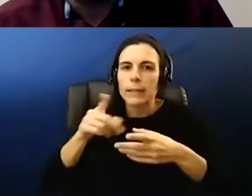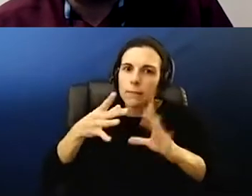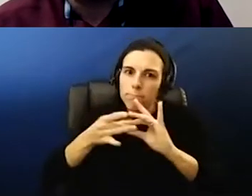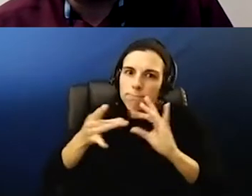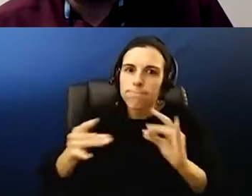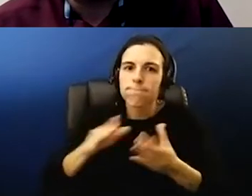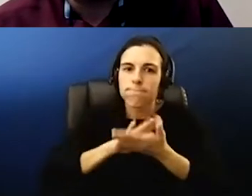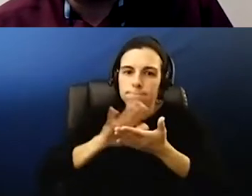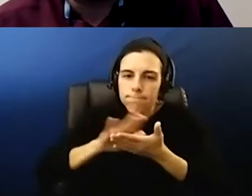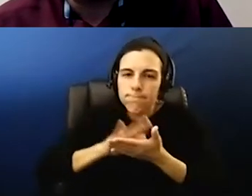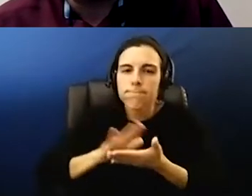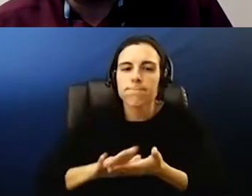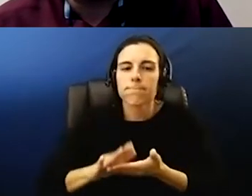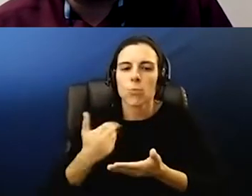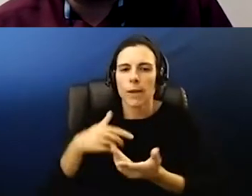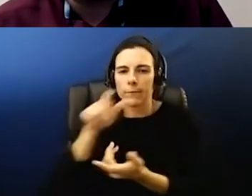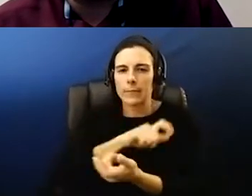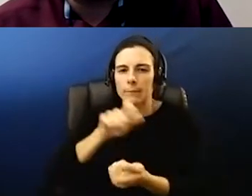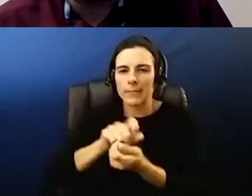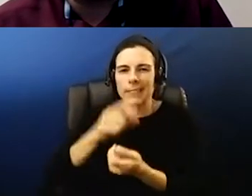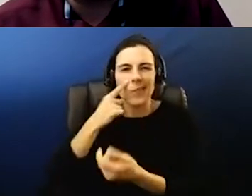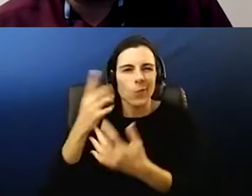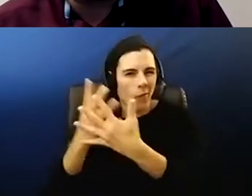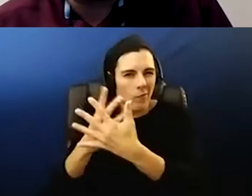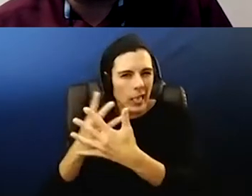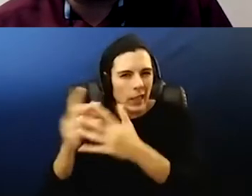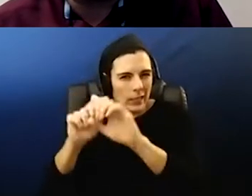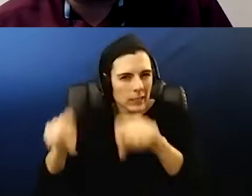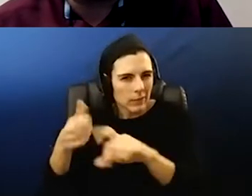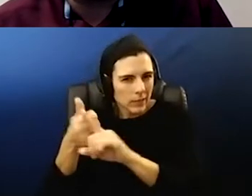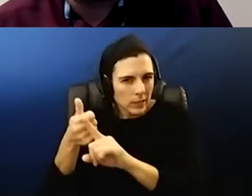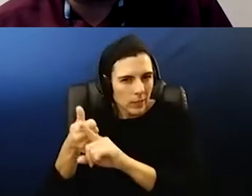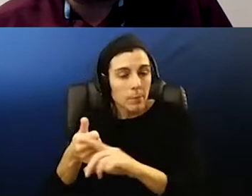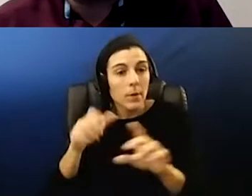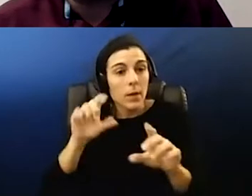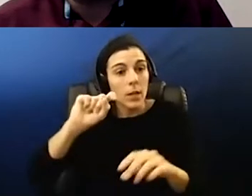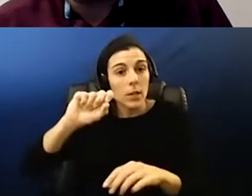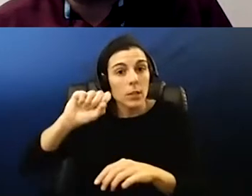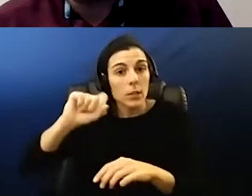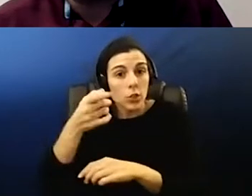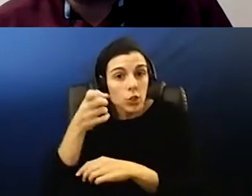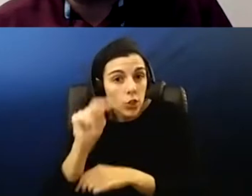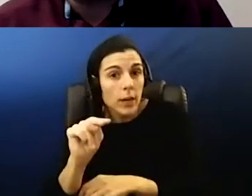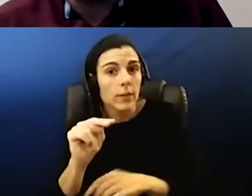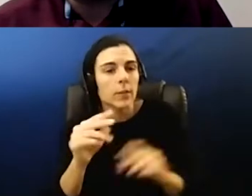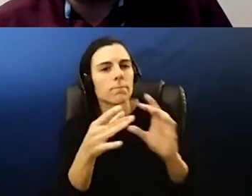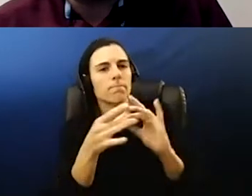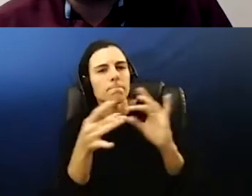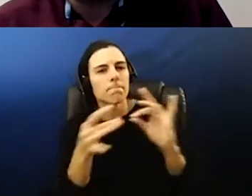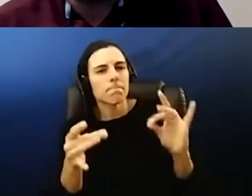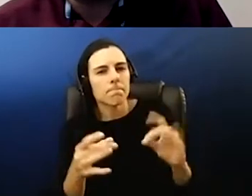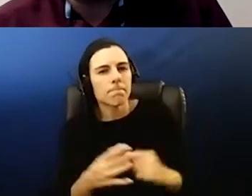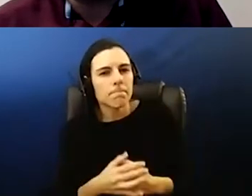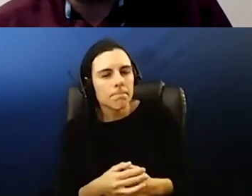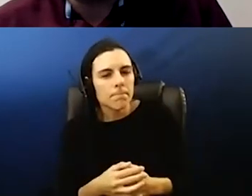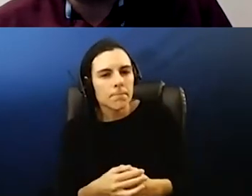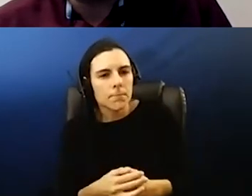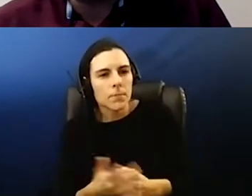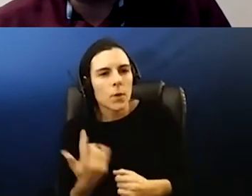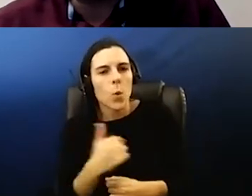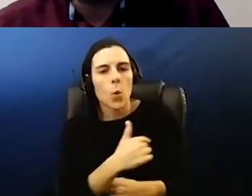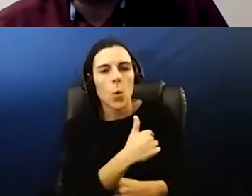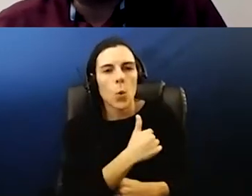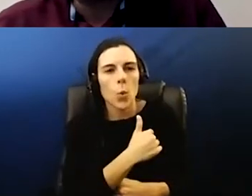in the department that are specific to the ventilation systems but sharon you please jump in sure i can talk a little bit about that um we actually